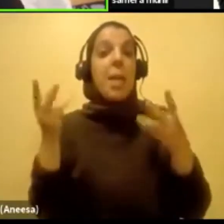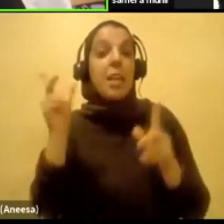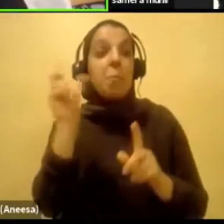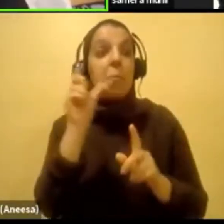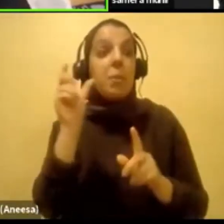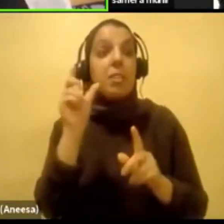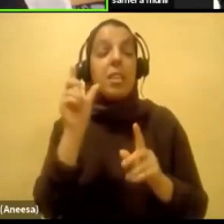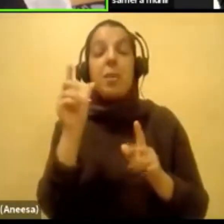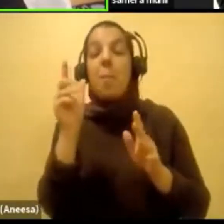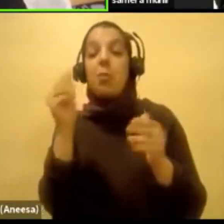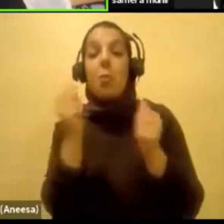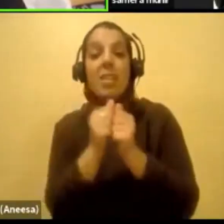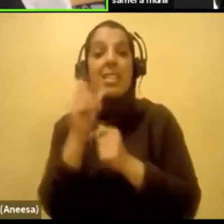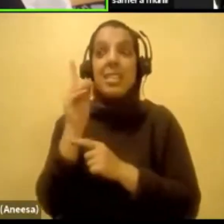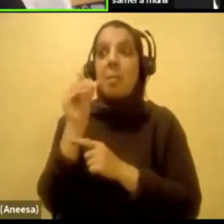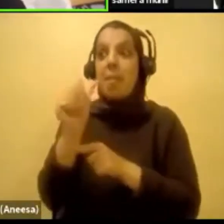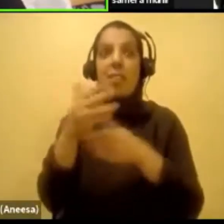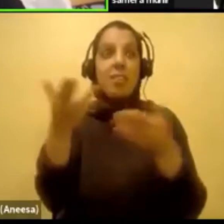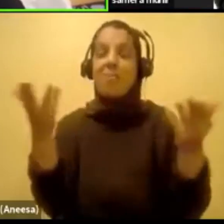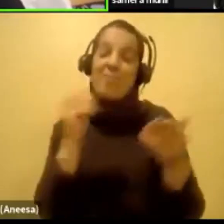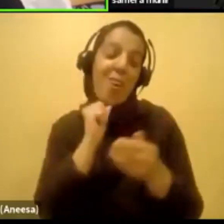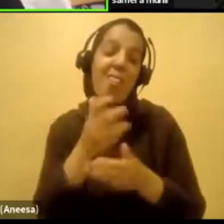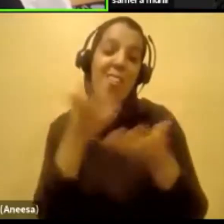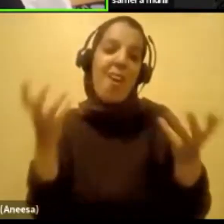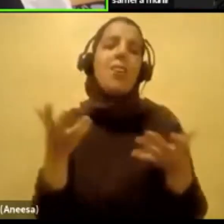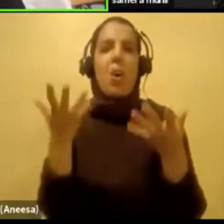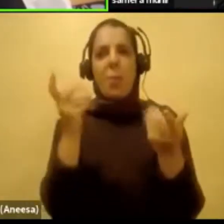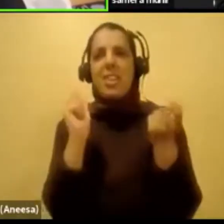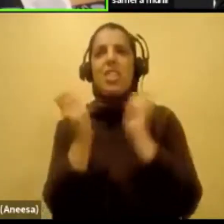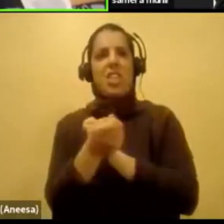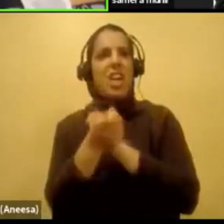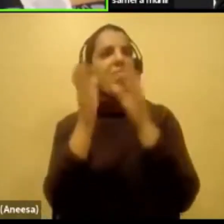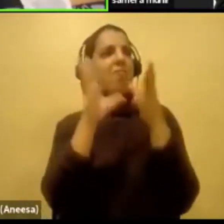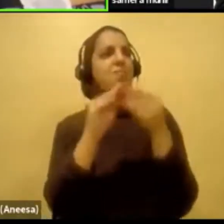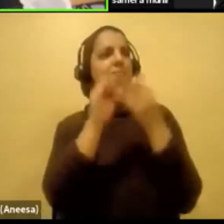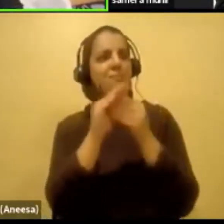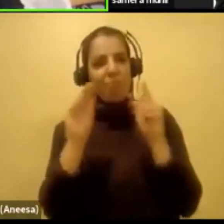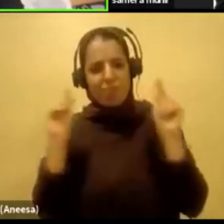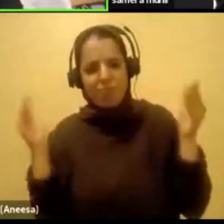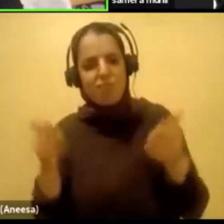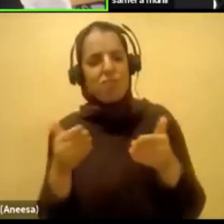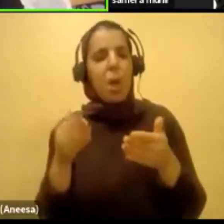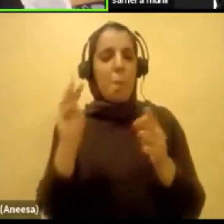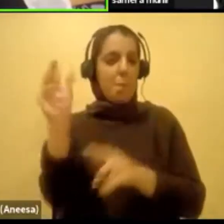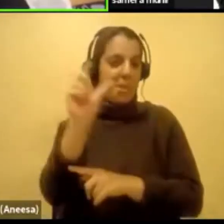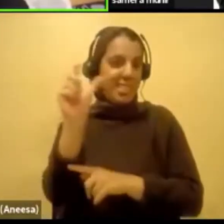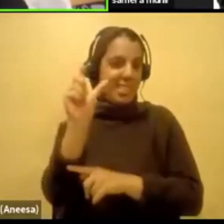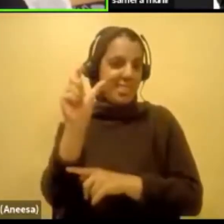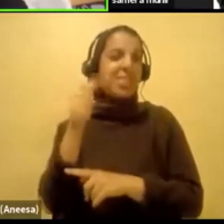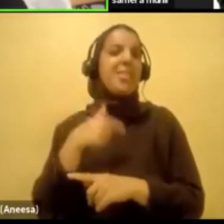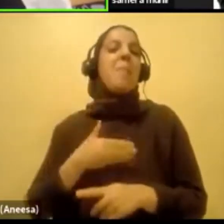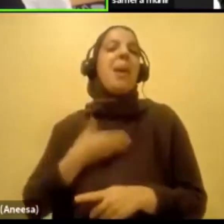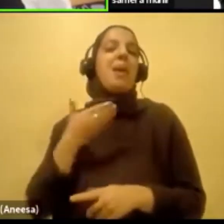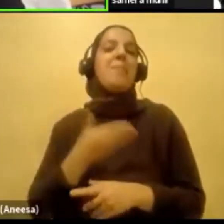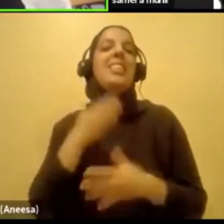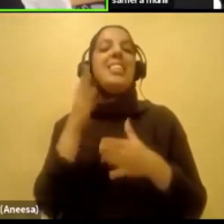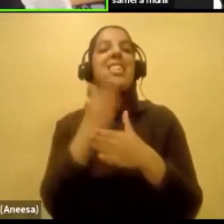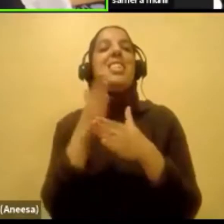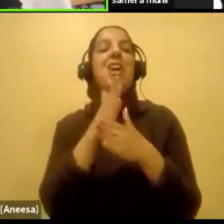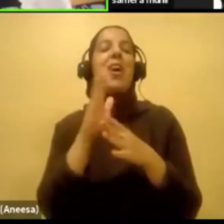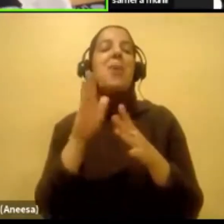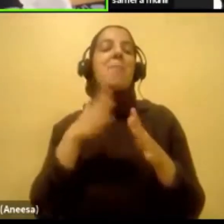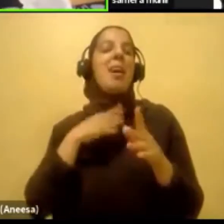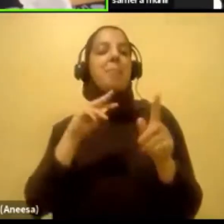and I always wanted to change that narrative. So I'm really grateful today to be here speaking to you all and sharing my story and my perspective on intersectionality.